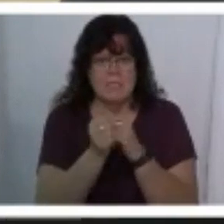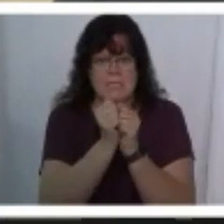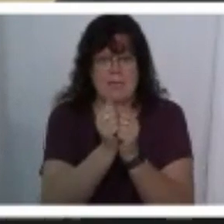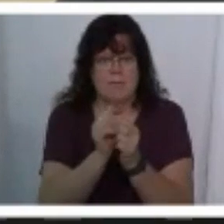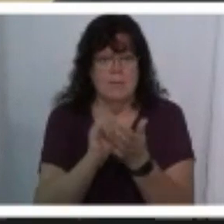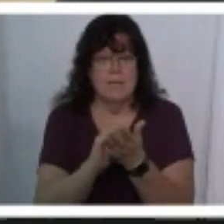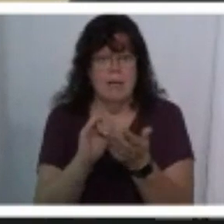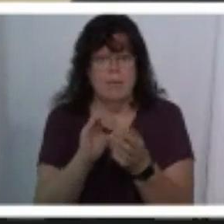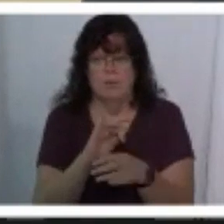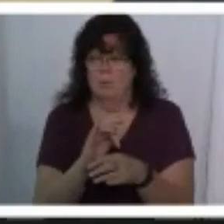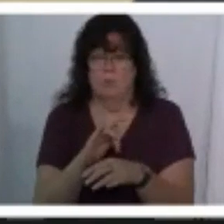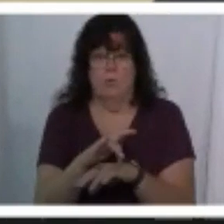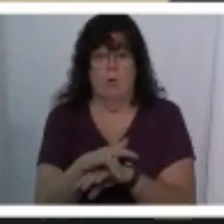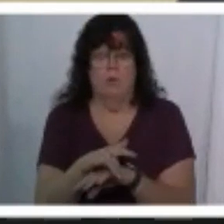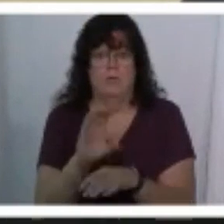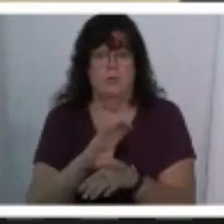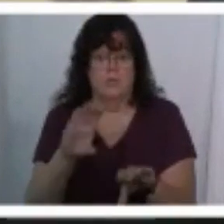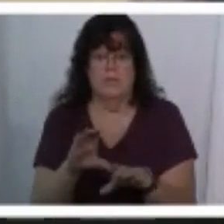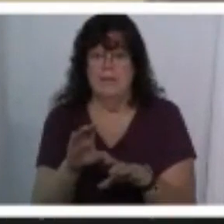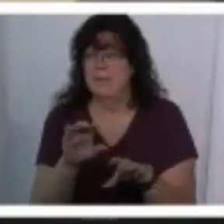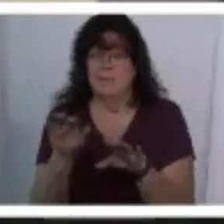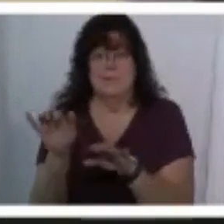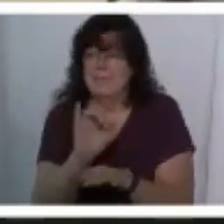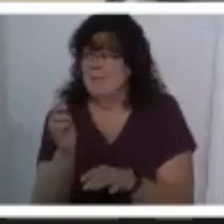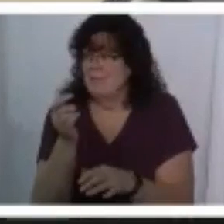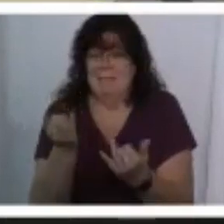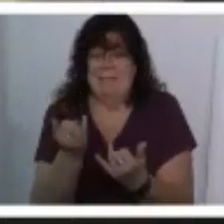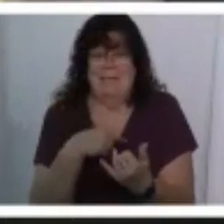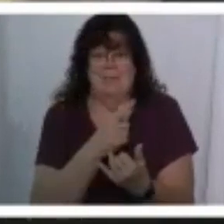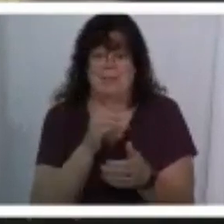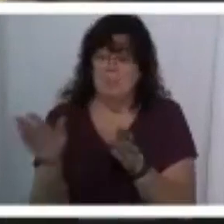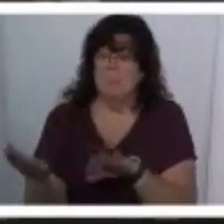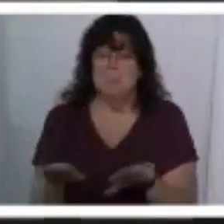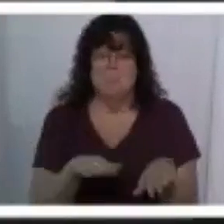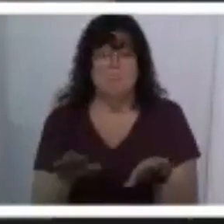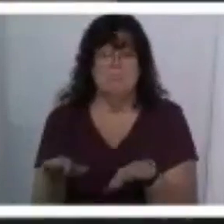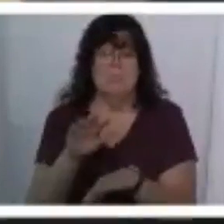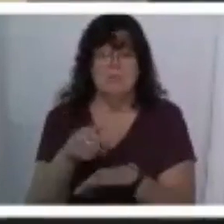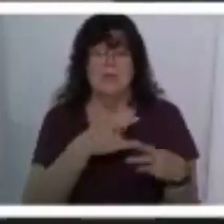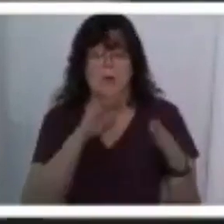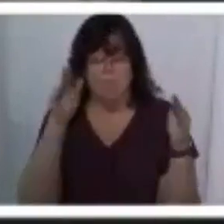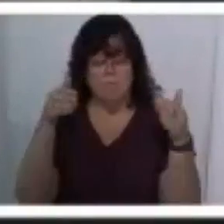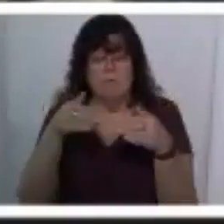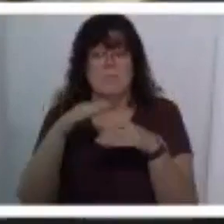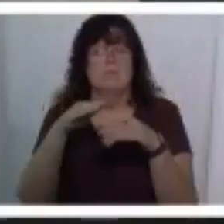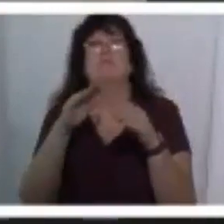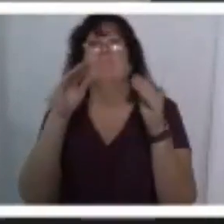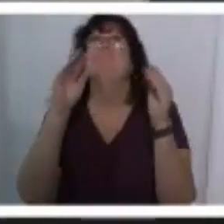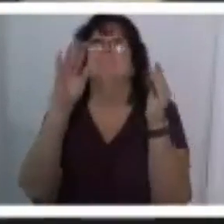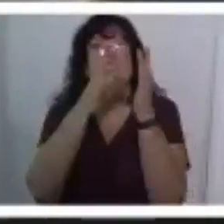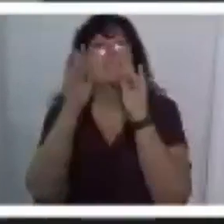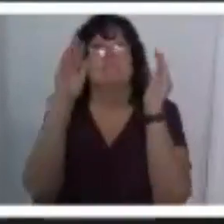church did this is kind of what we're doing today just hanging out you take communion to kind of set your heart set your mind set your